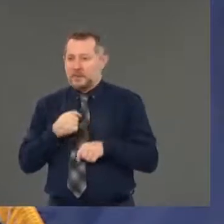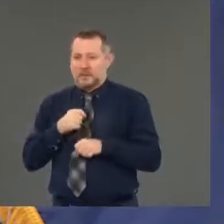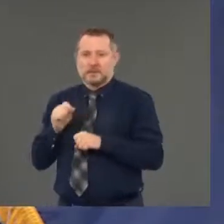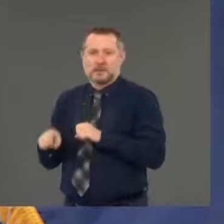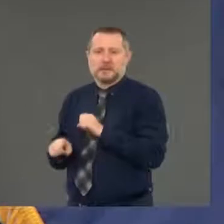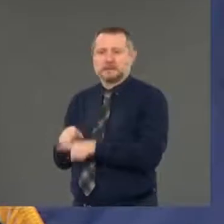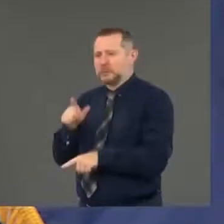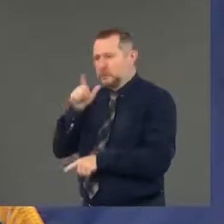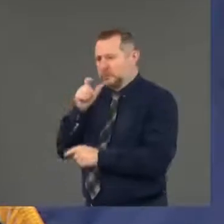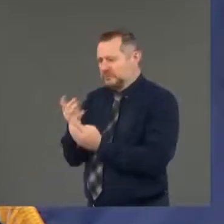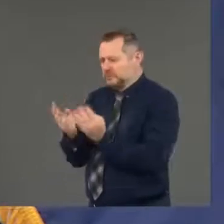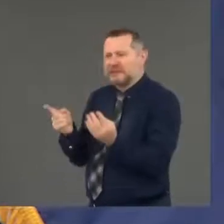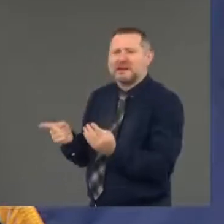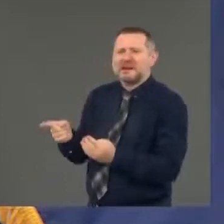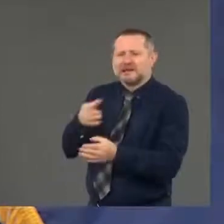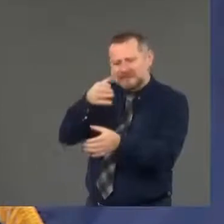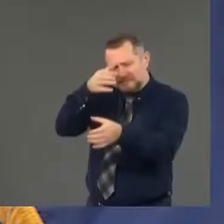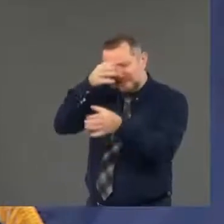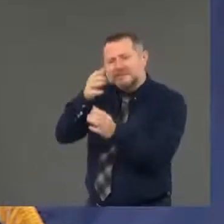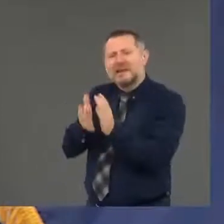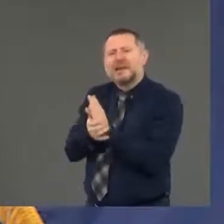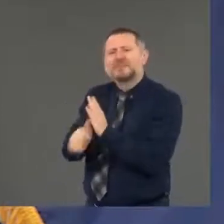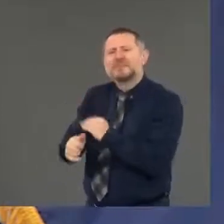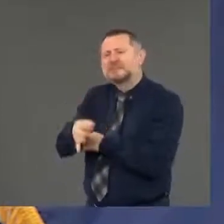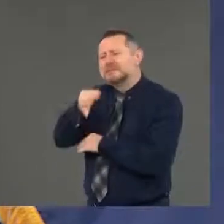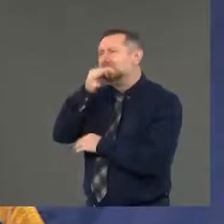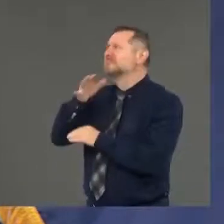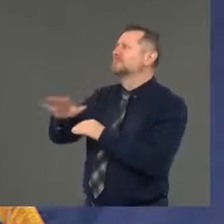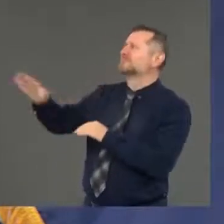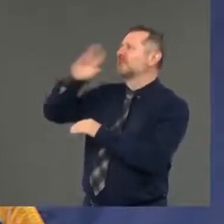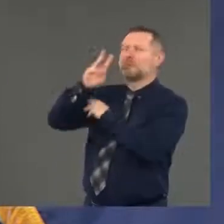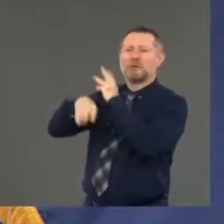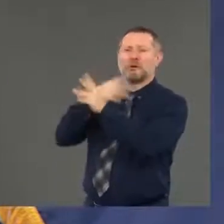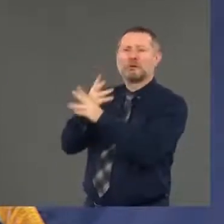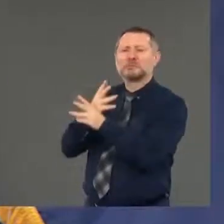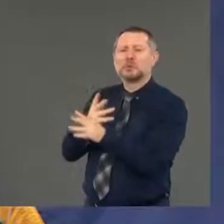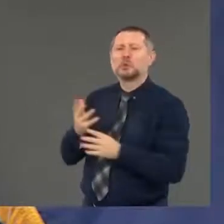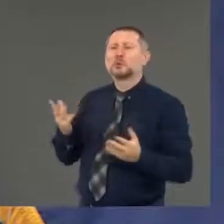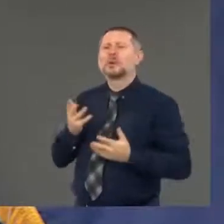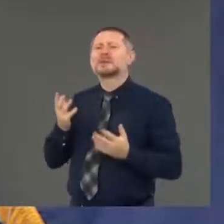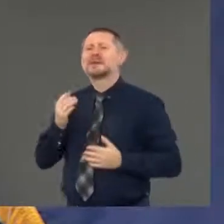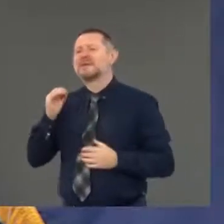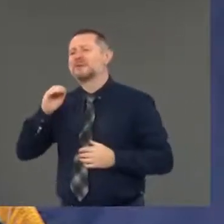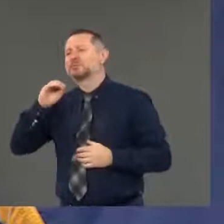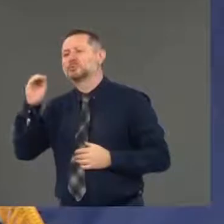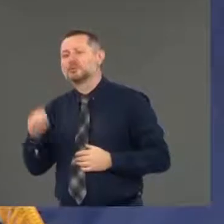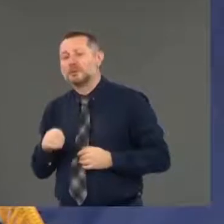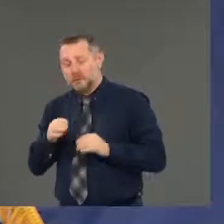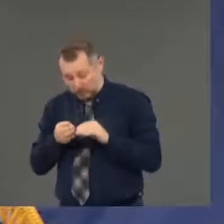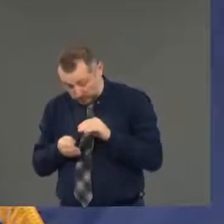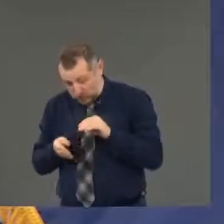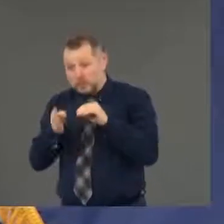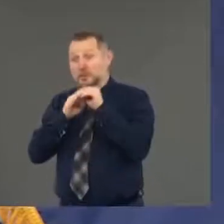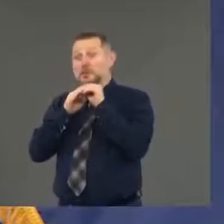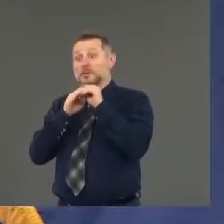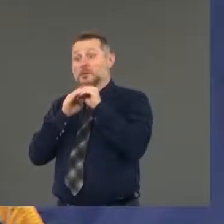globally. I ask what percentage increase defines a spike.